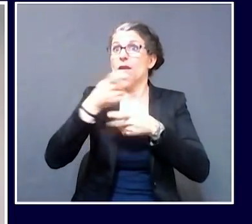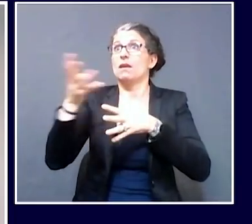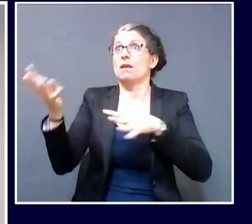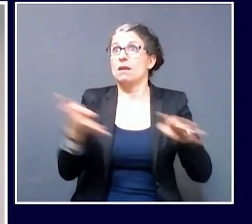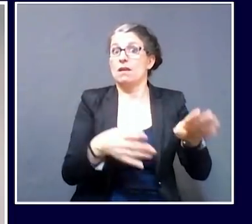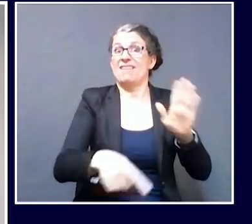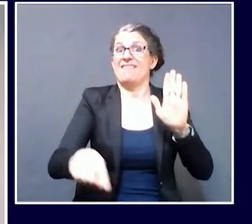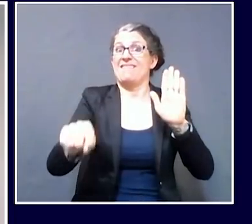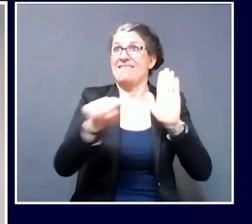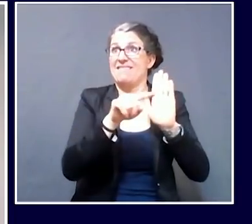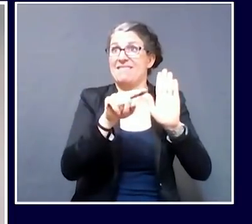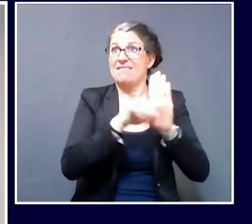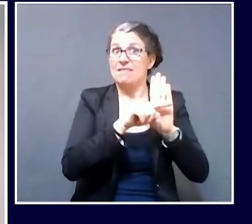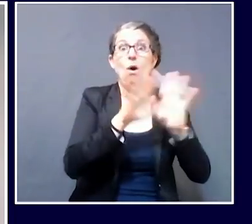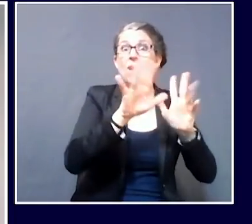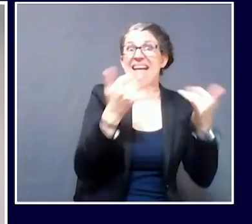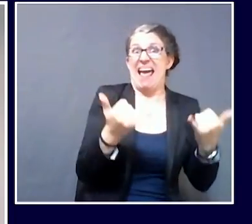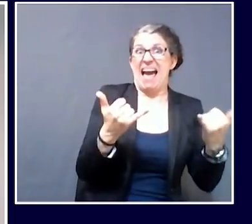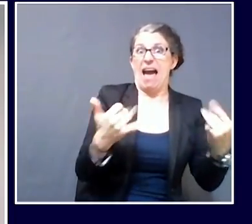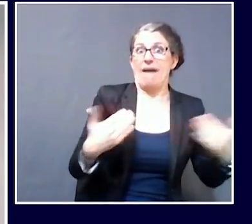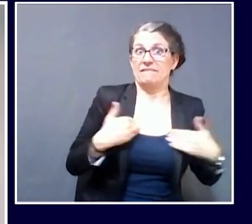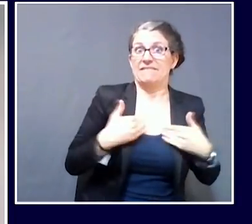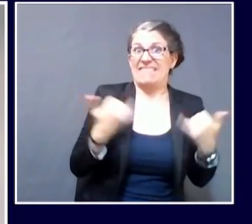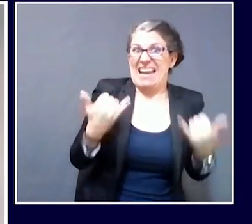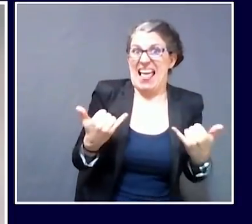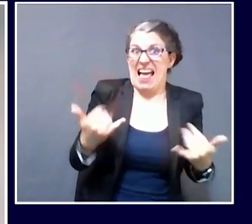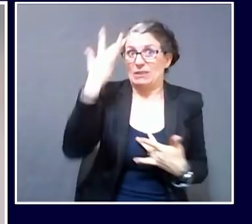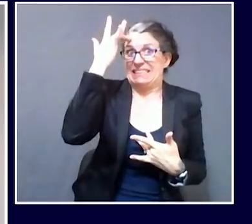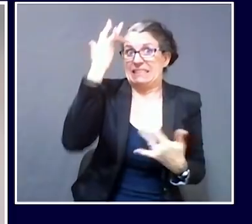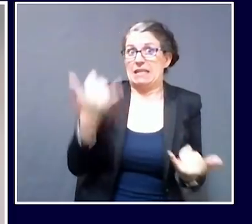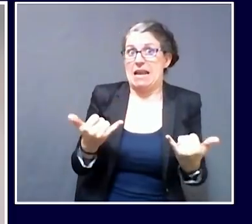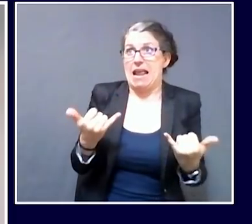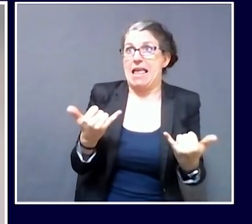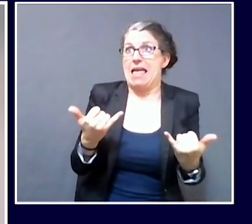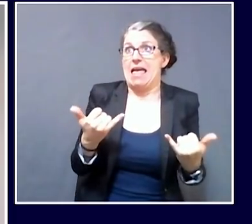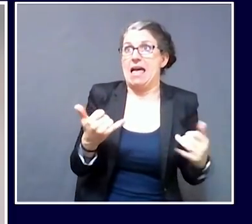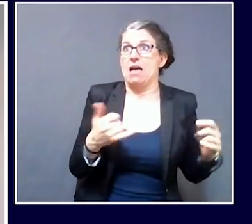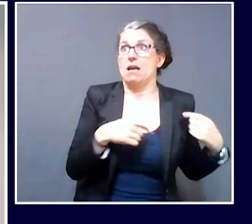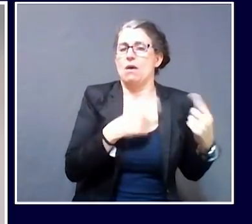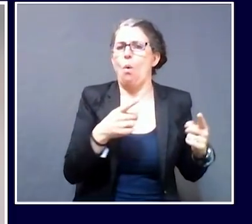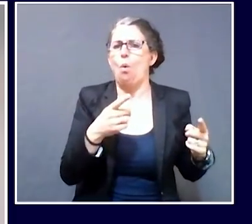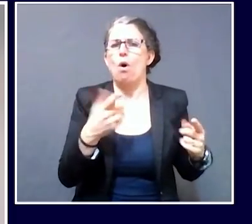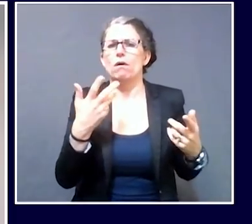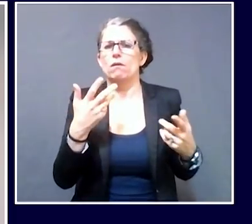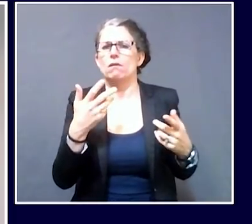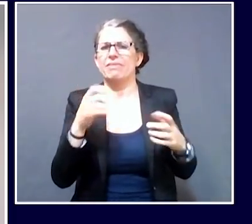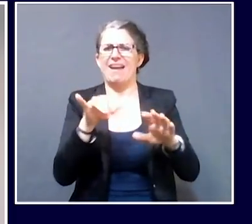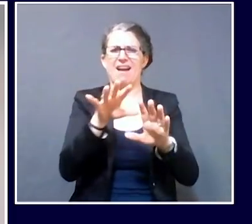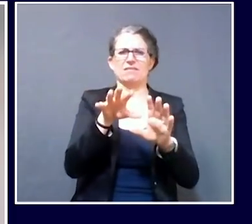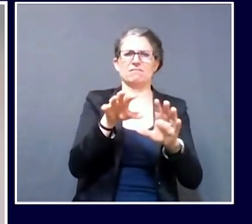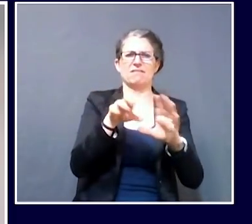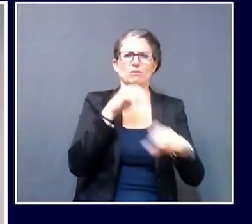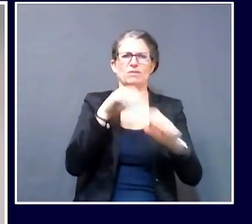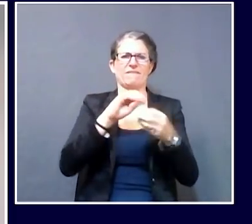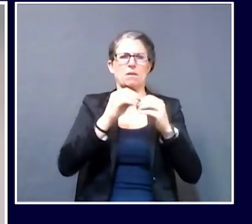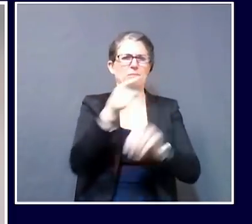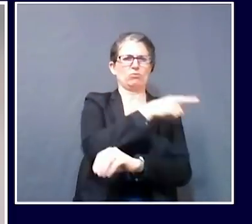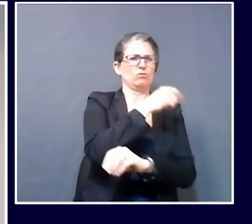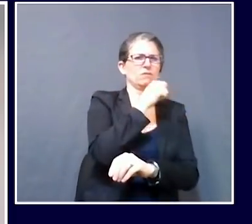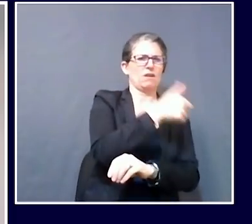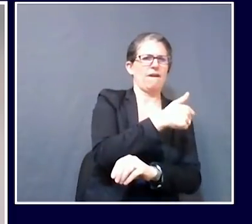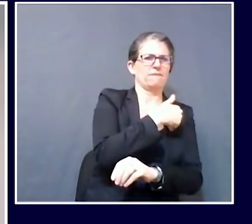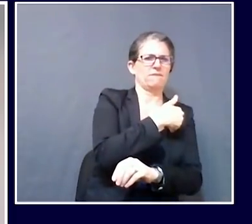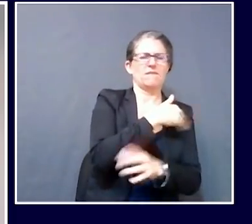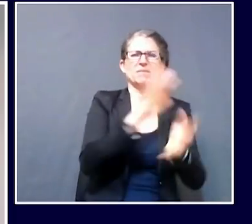may not be, correct? You are correct as to the latter, as to the former for the five